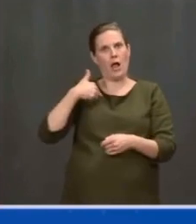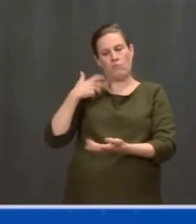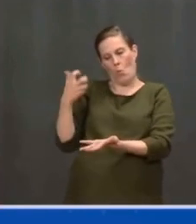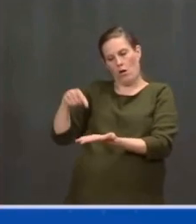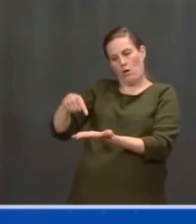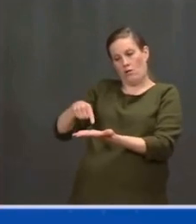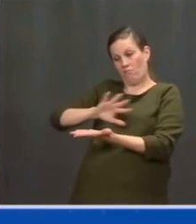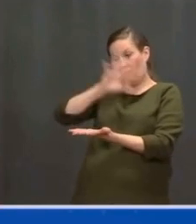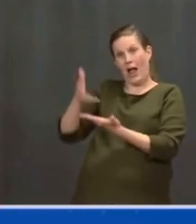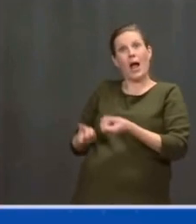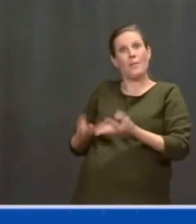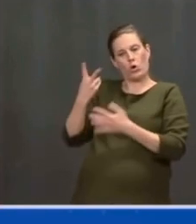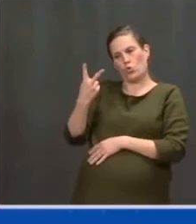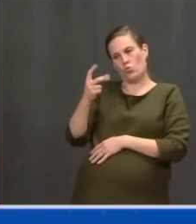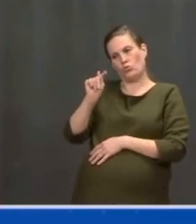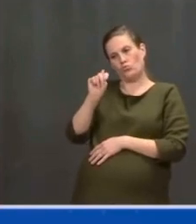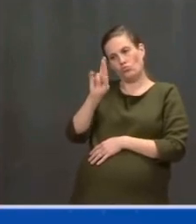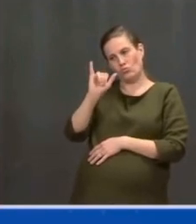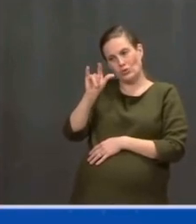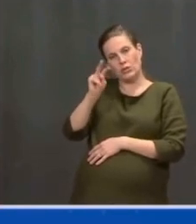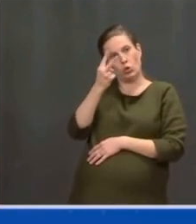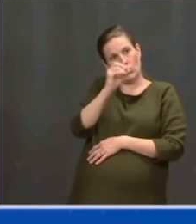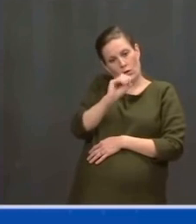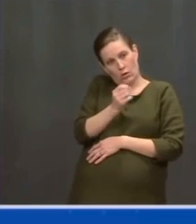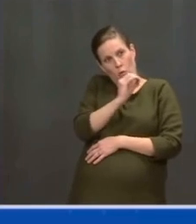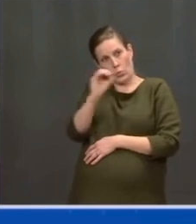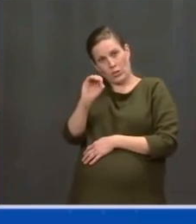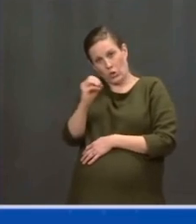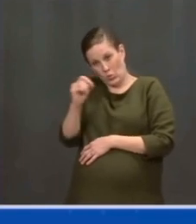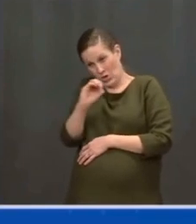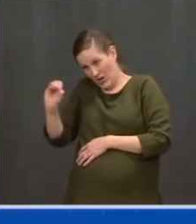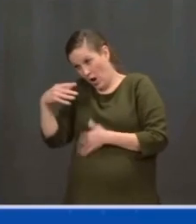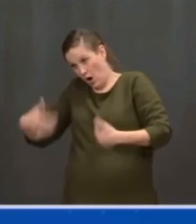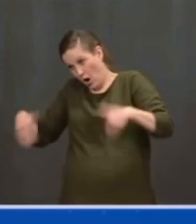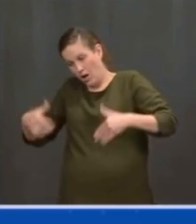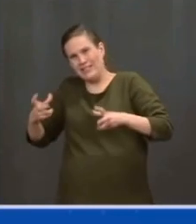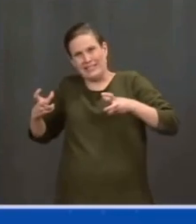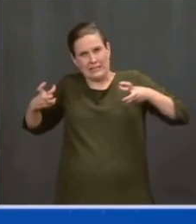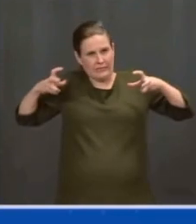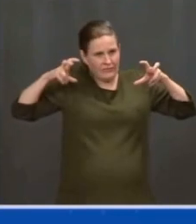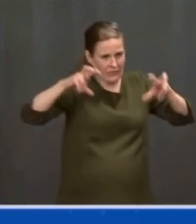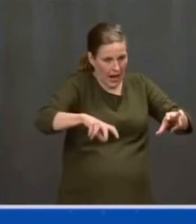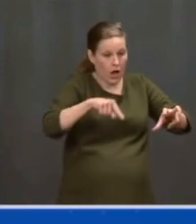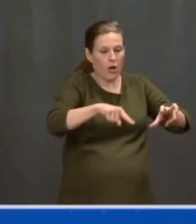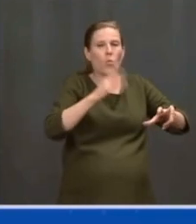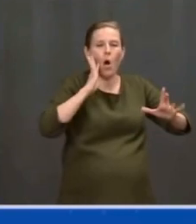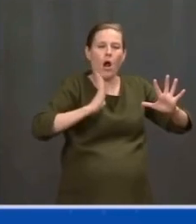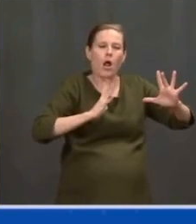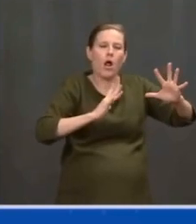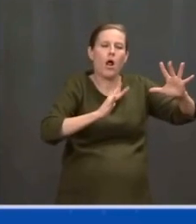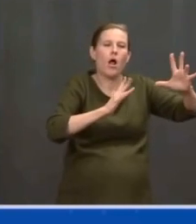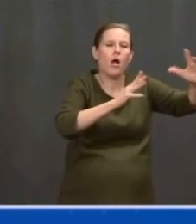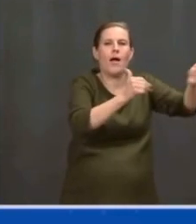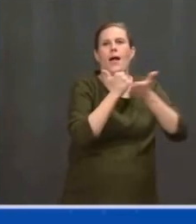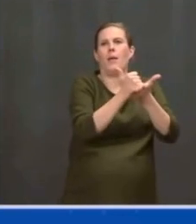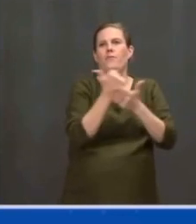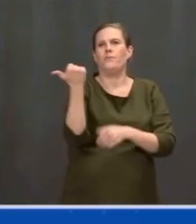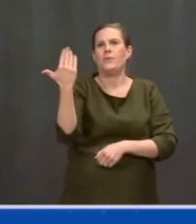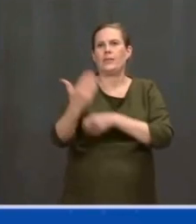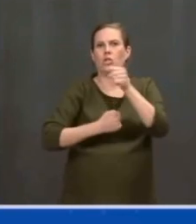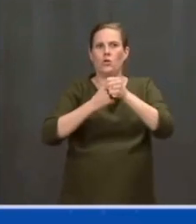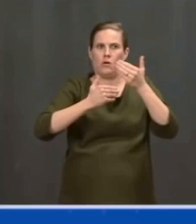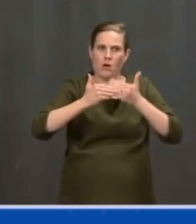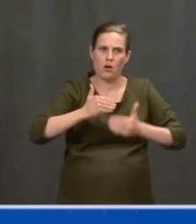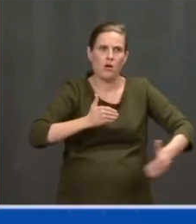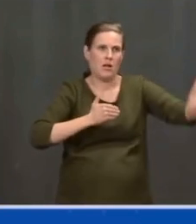91 Fortune 500 companies, the biggest companies in the world, including Amazon, that use